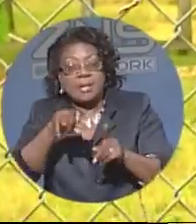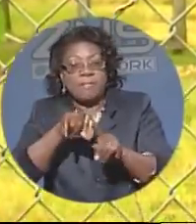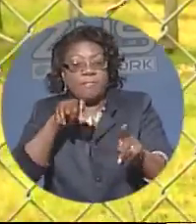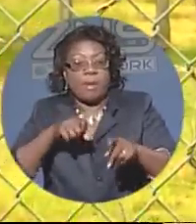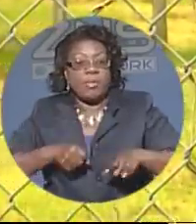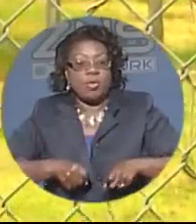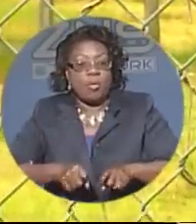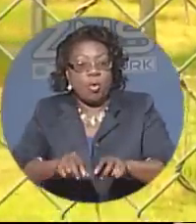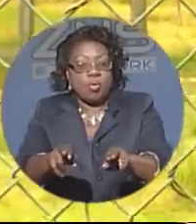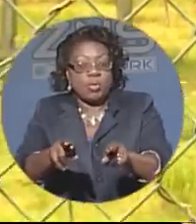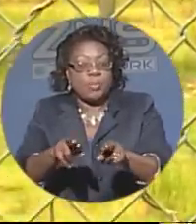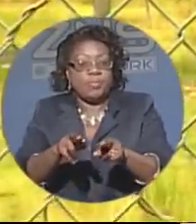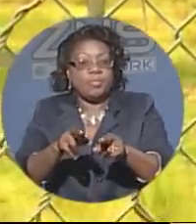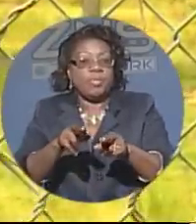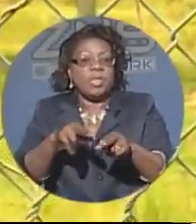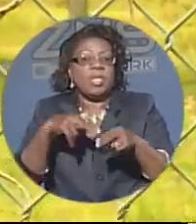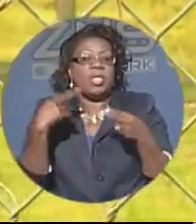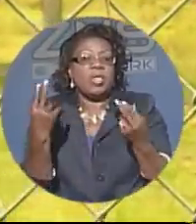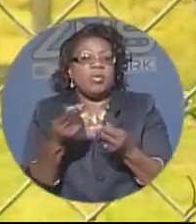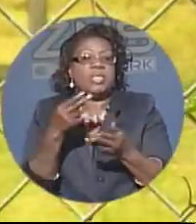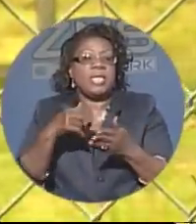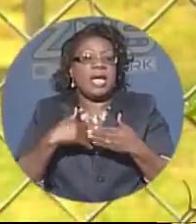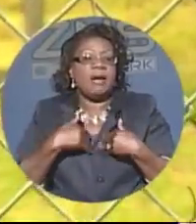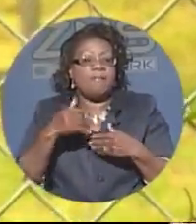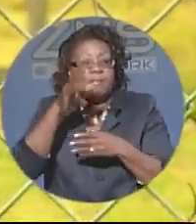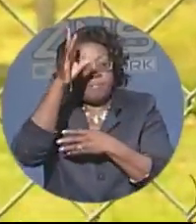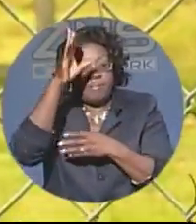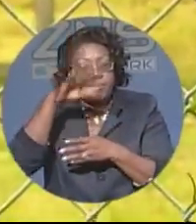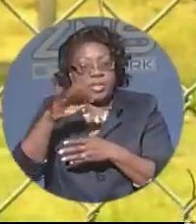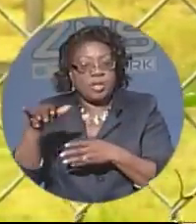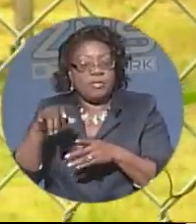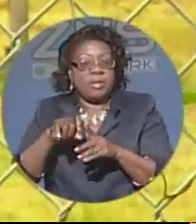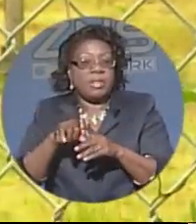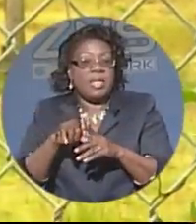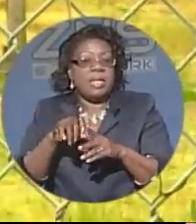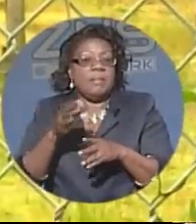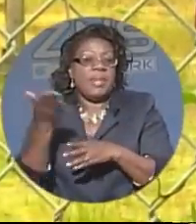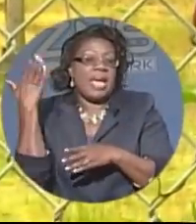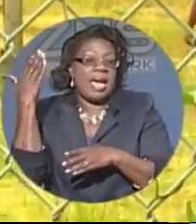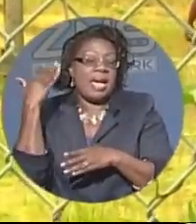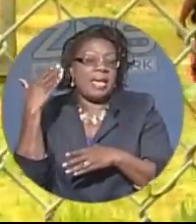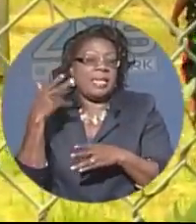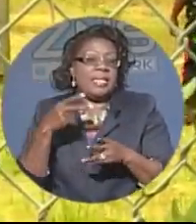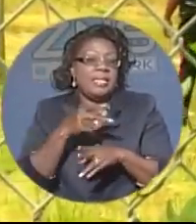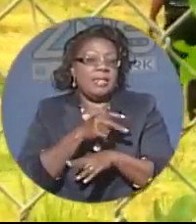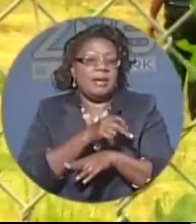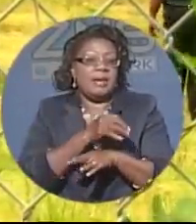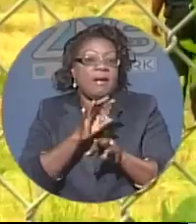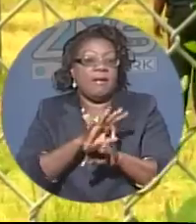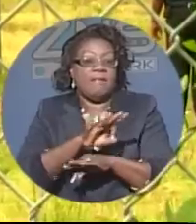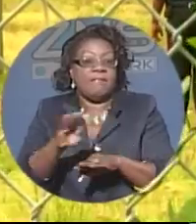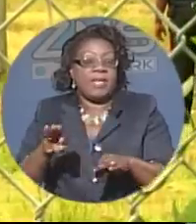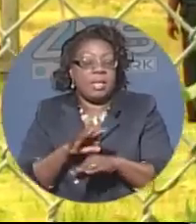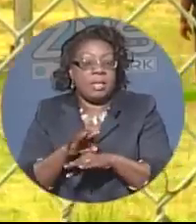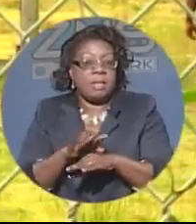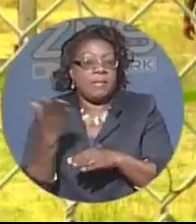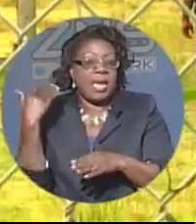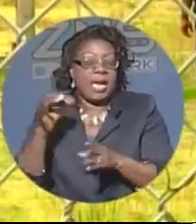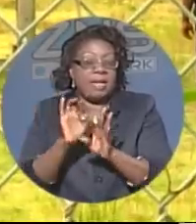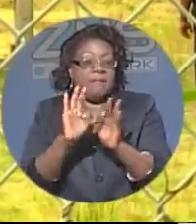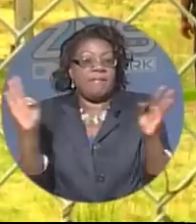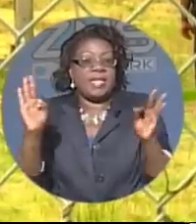usually have kids in the back here behind the field they usually go for the home run balls and bring them back. And sometimes the kids go and play ball behind the fence. But